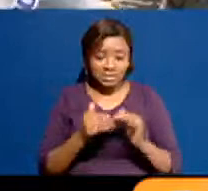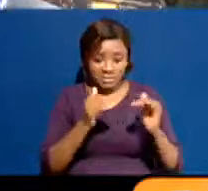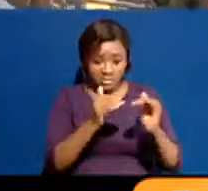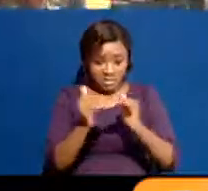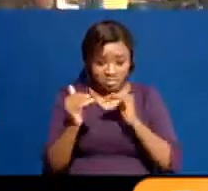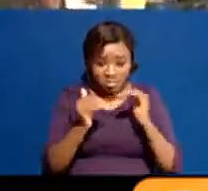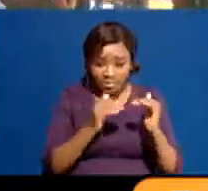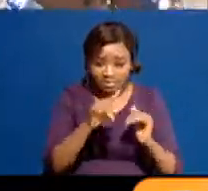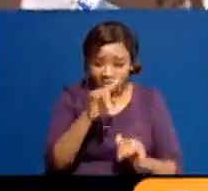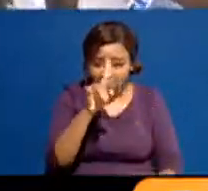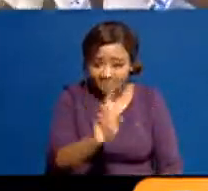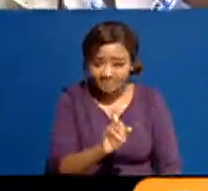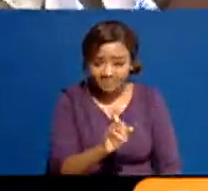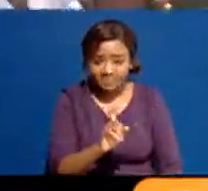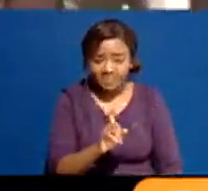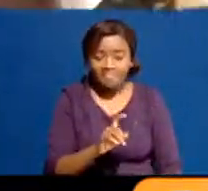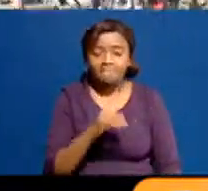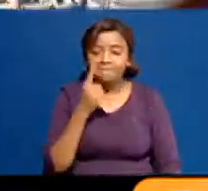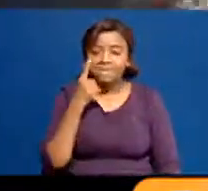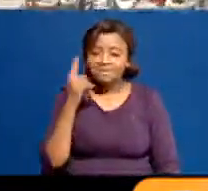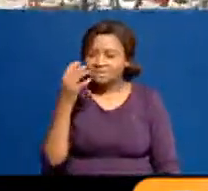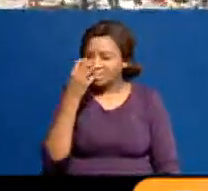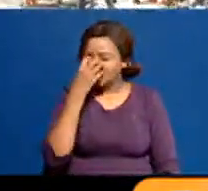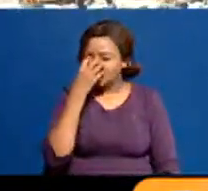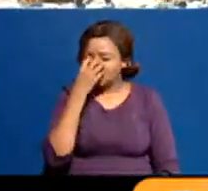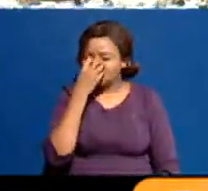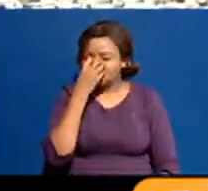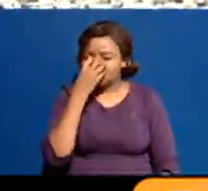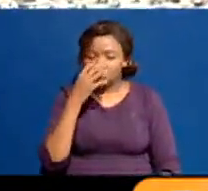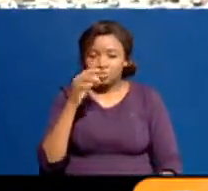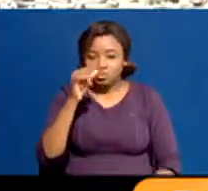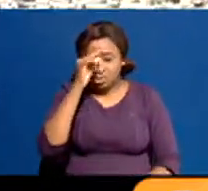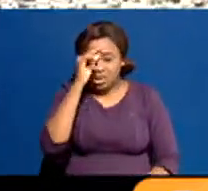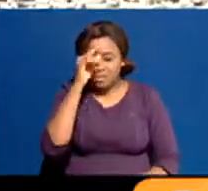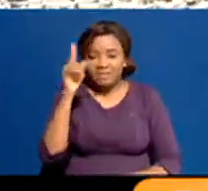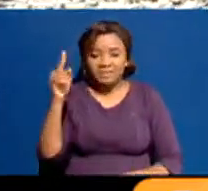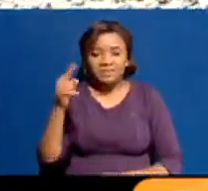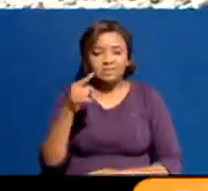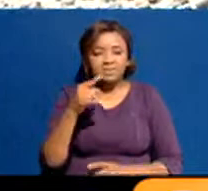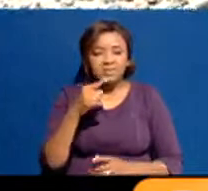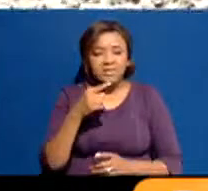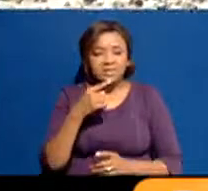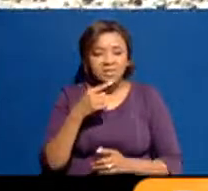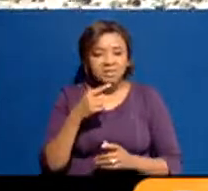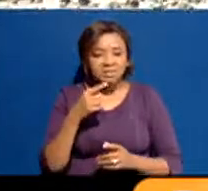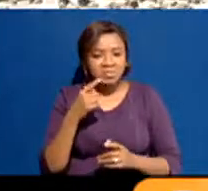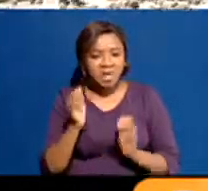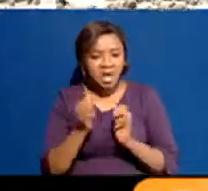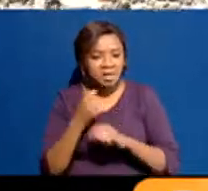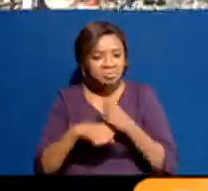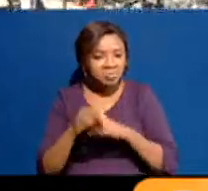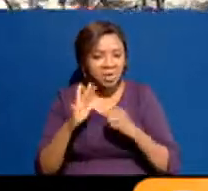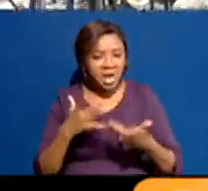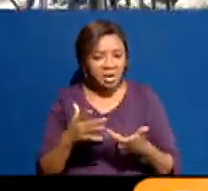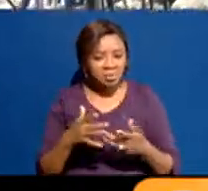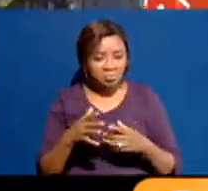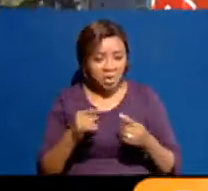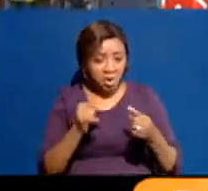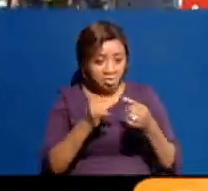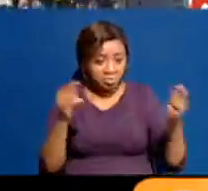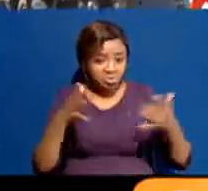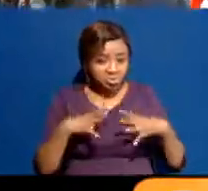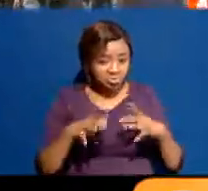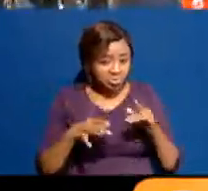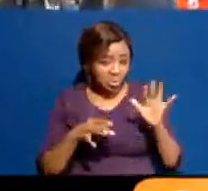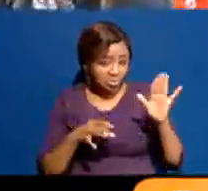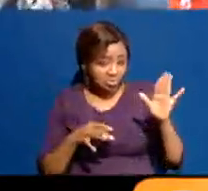the regime that's come in. There's been a calling of people to statehouse, opposition people being entertained